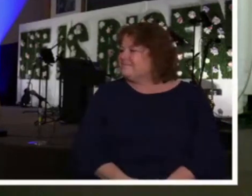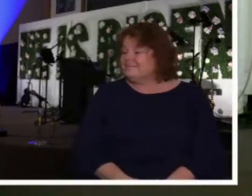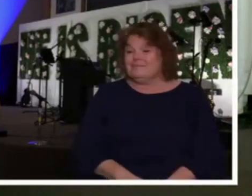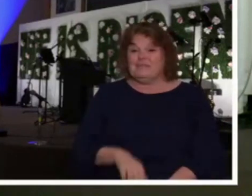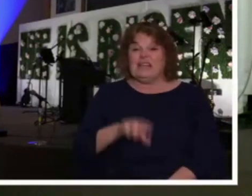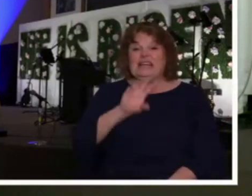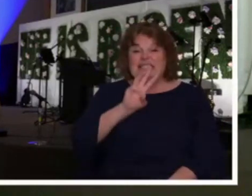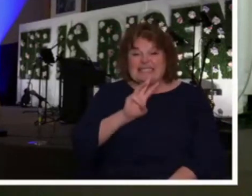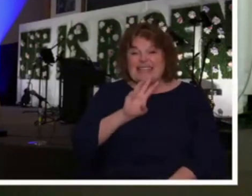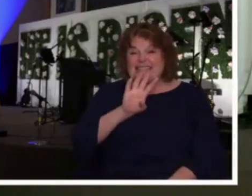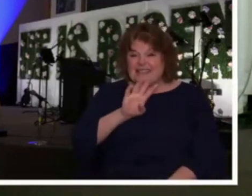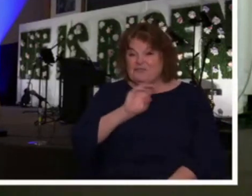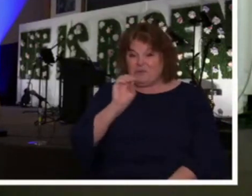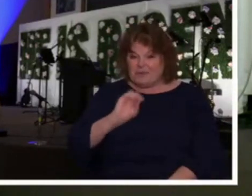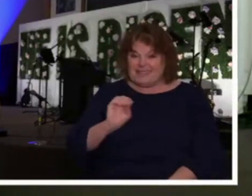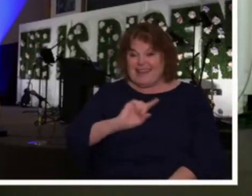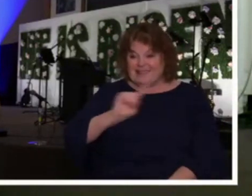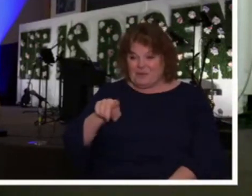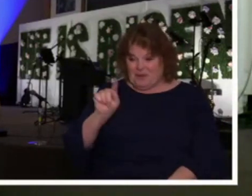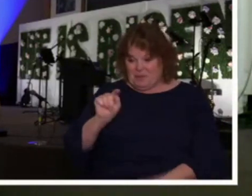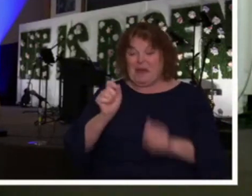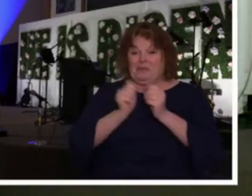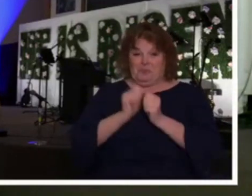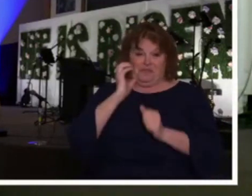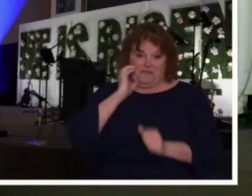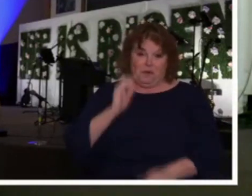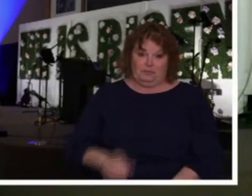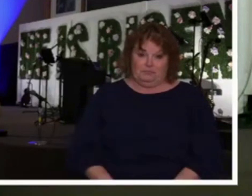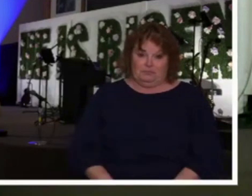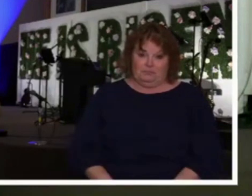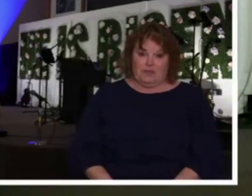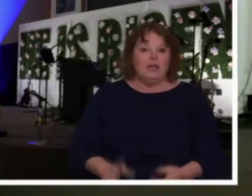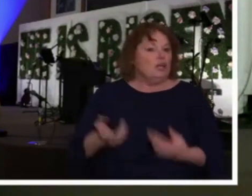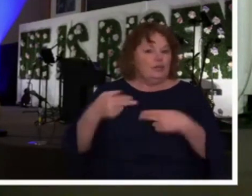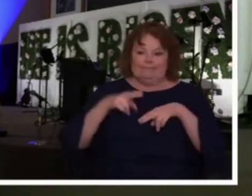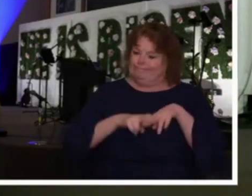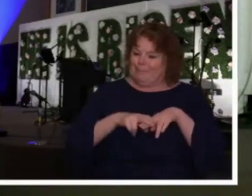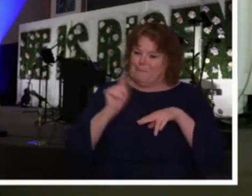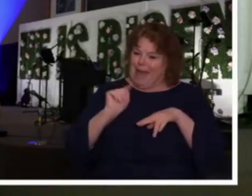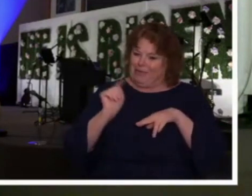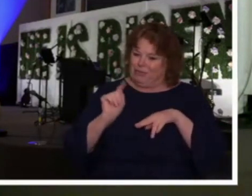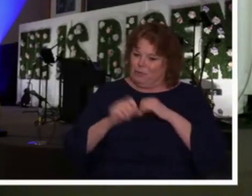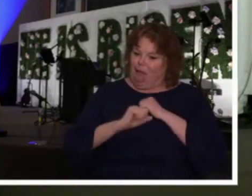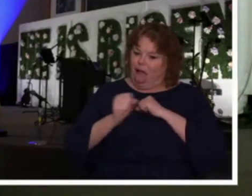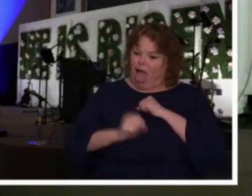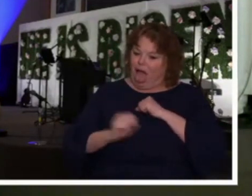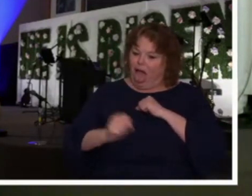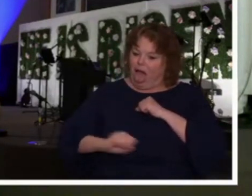Sixty-four percent of you take longer in the bathroom than you need to.